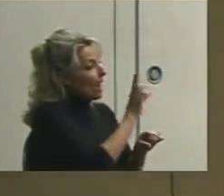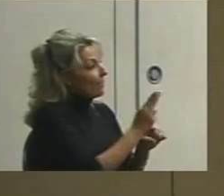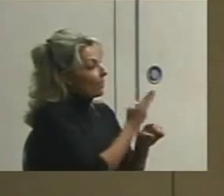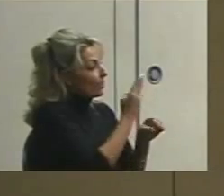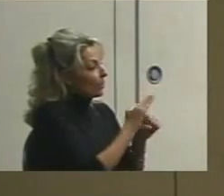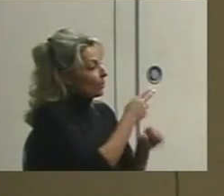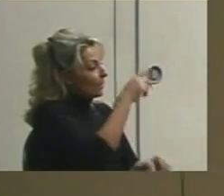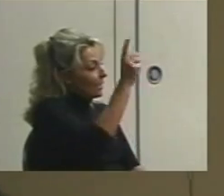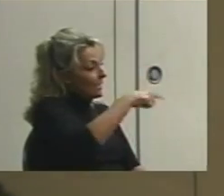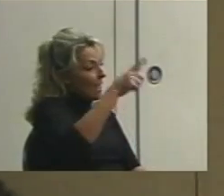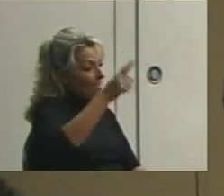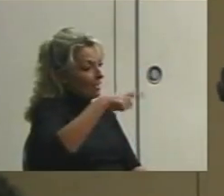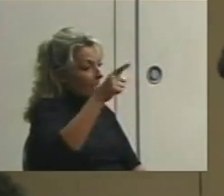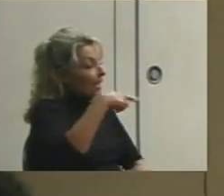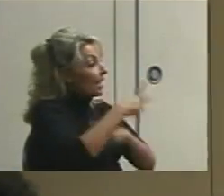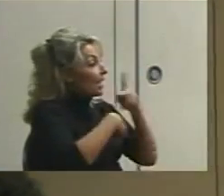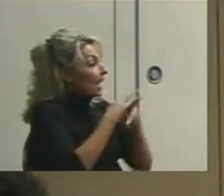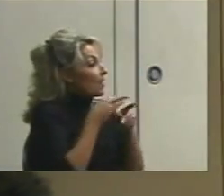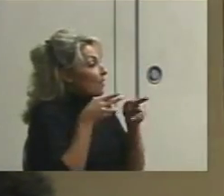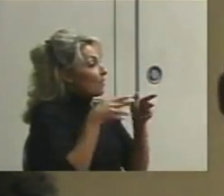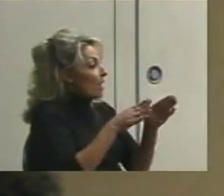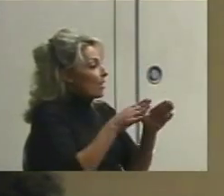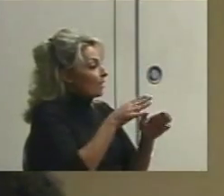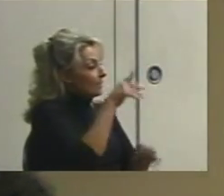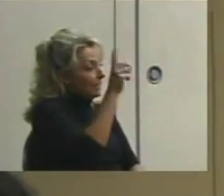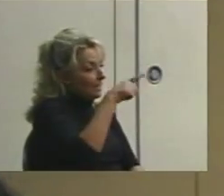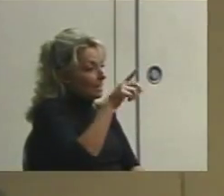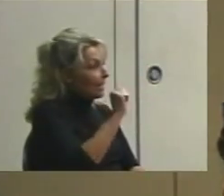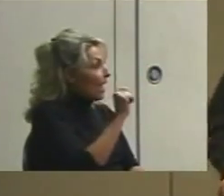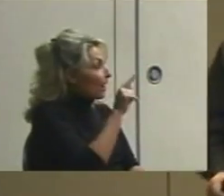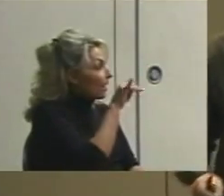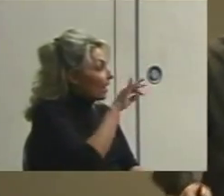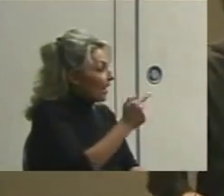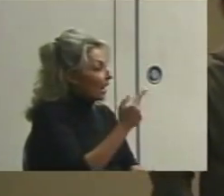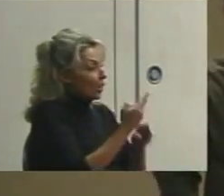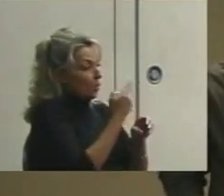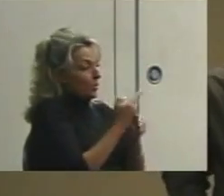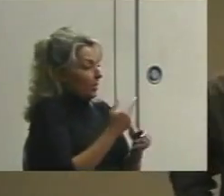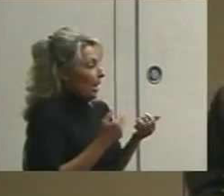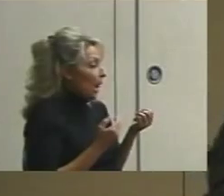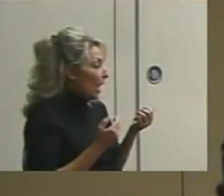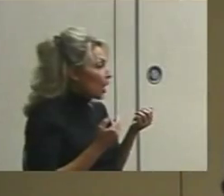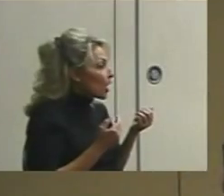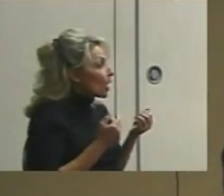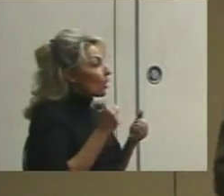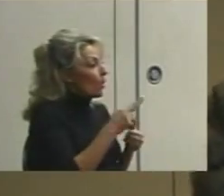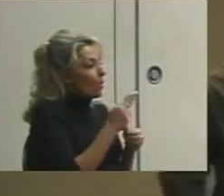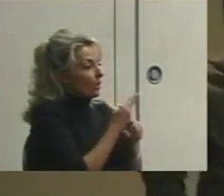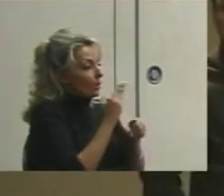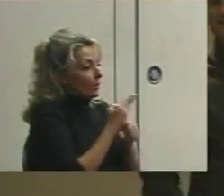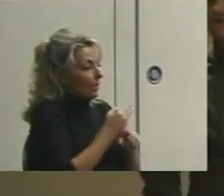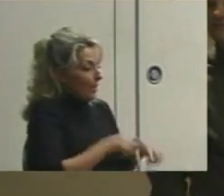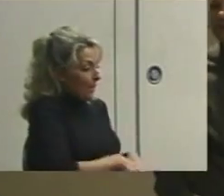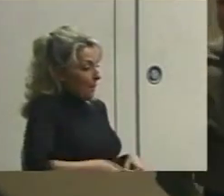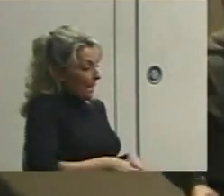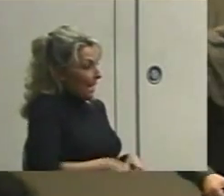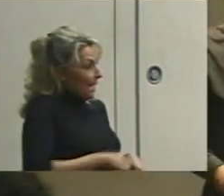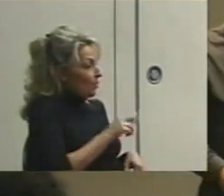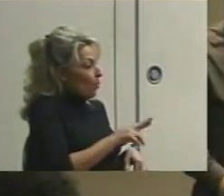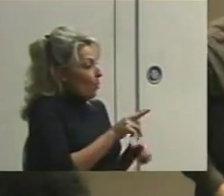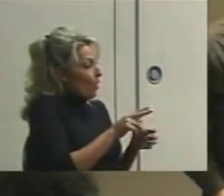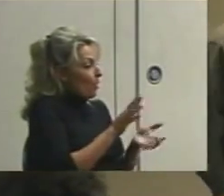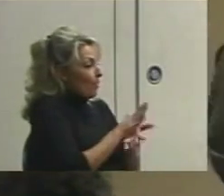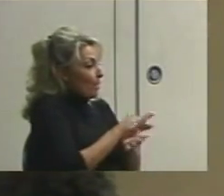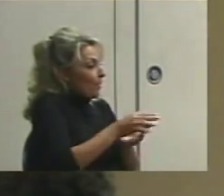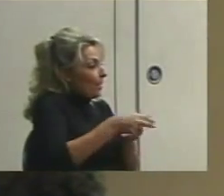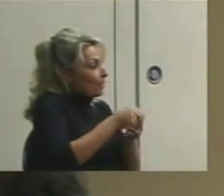tally type methods, tallying, using the clicker, using the beads, using the paper clips.